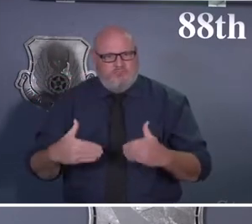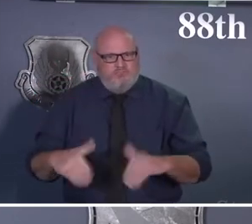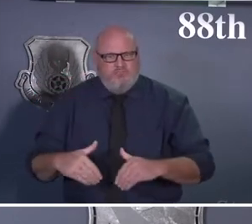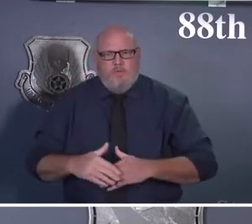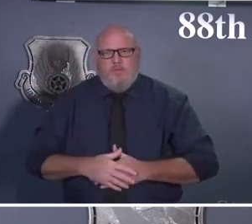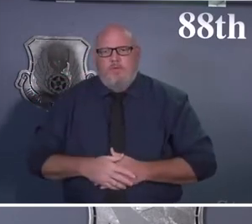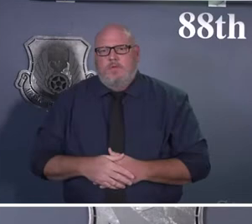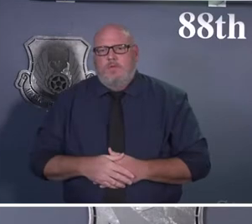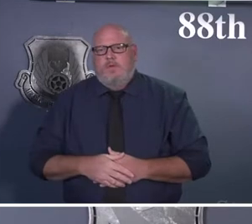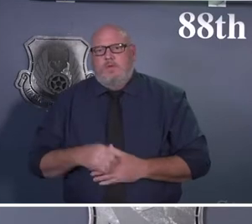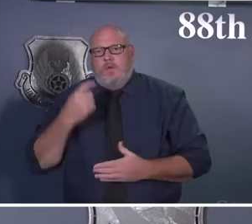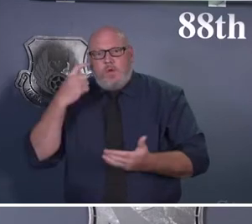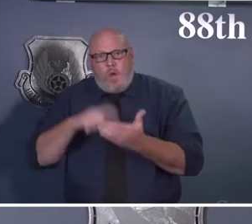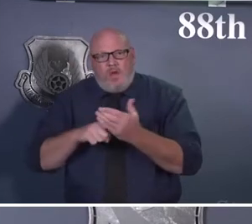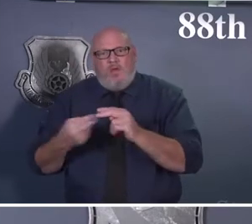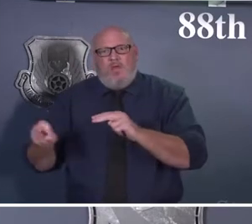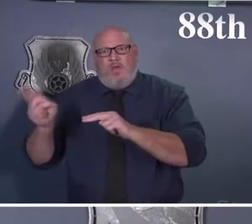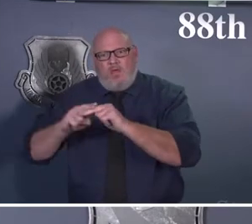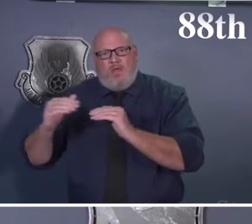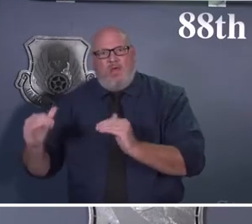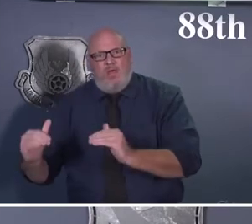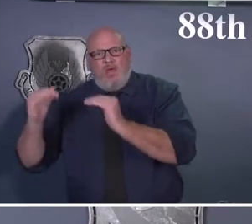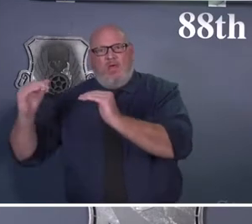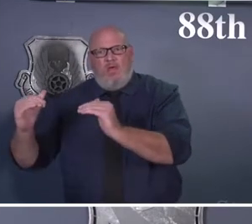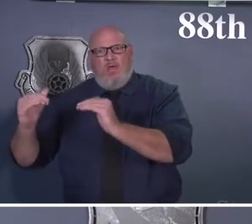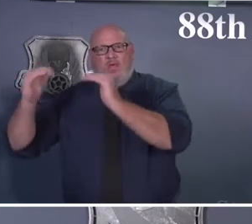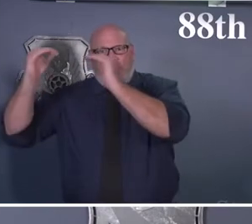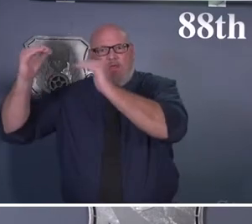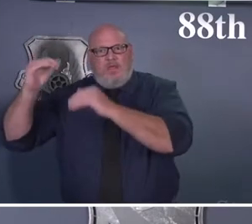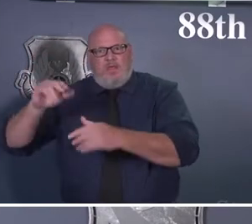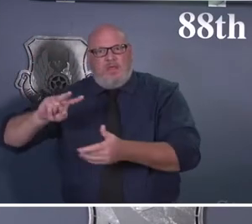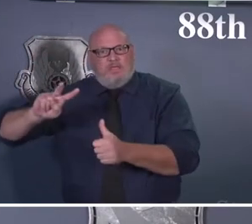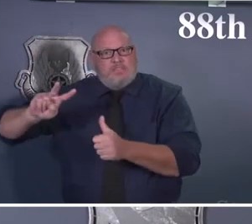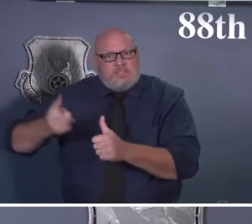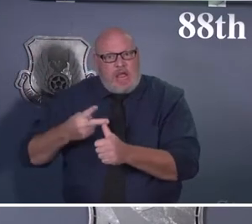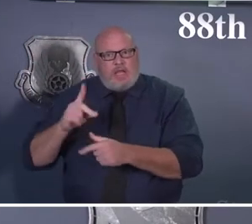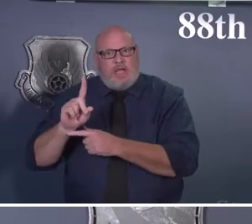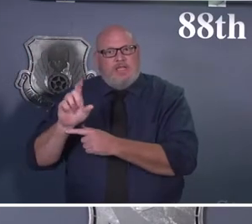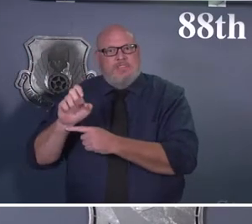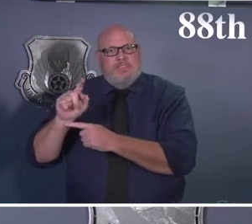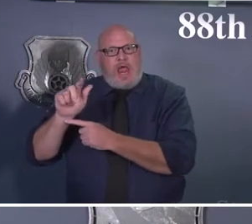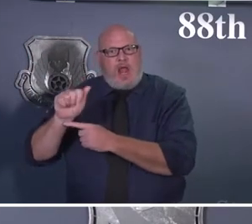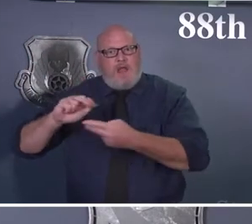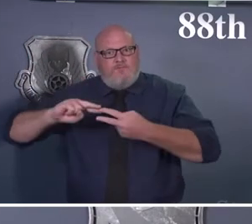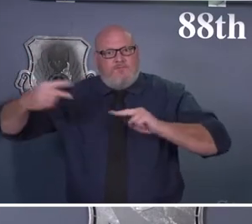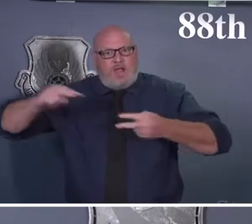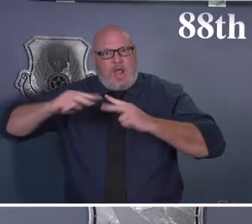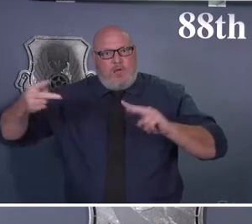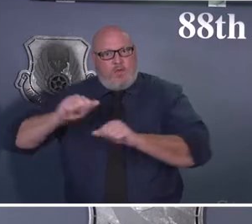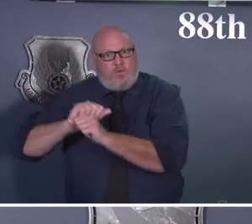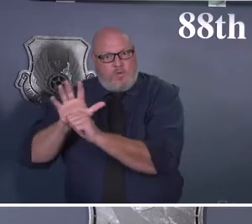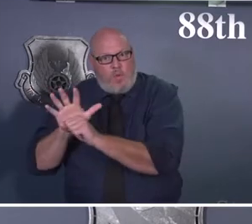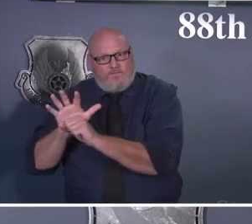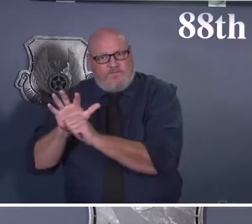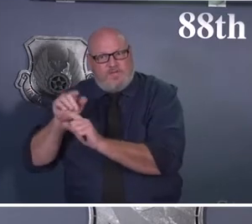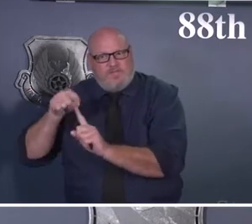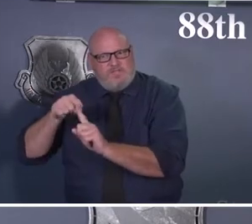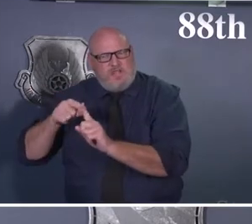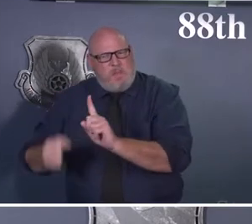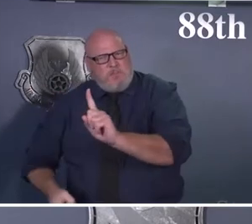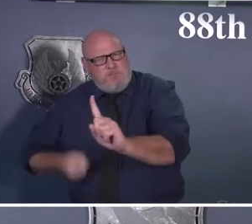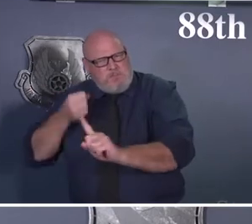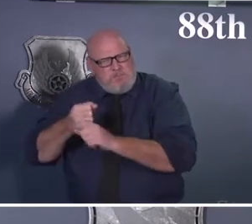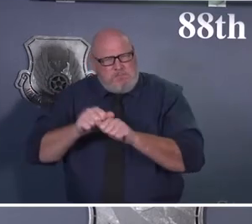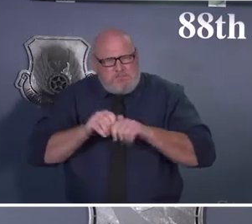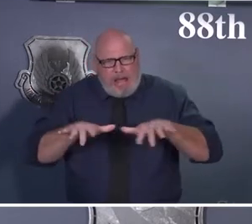that was primarily due to that Delta variant. And we hit the peak of the Delta variant in September of 21. And we thought, man, we worked through